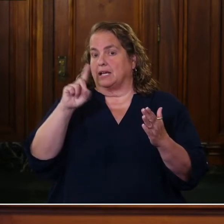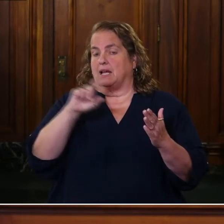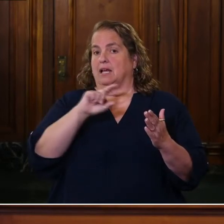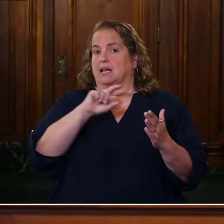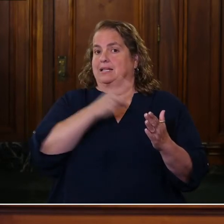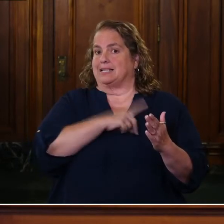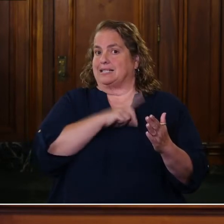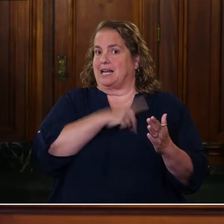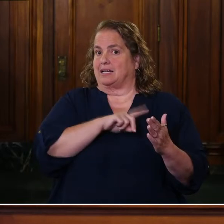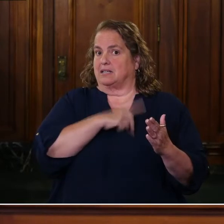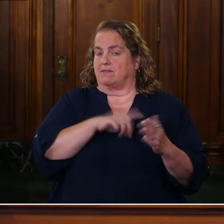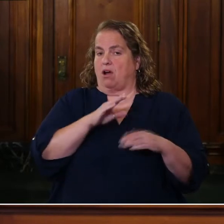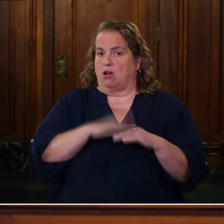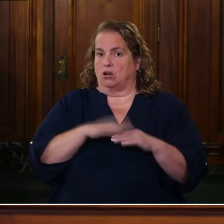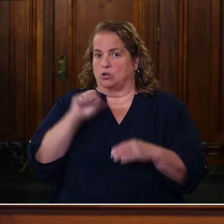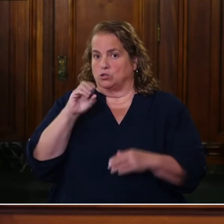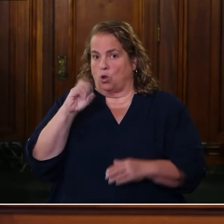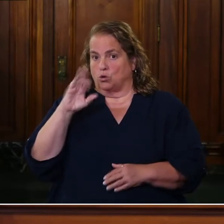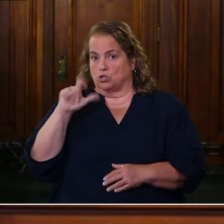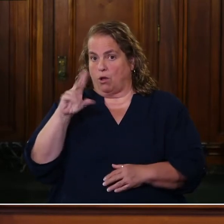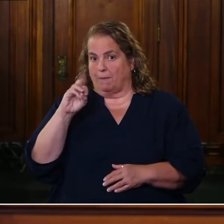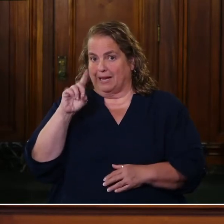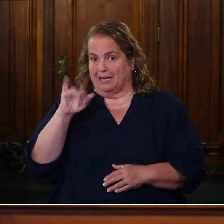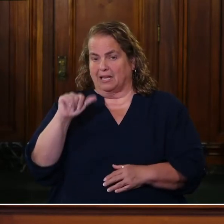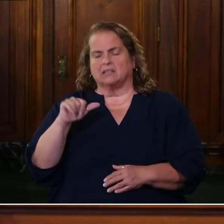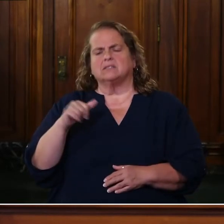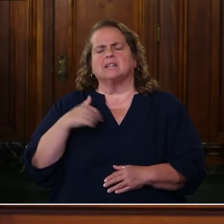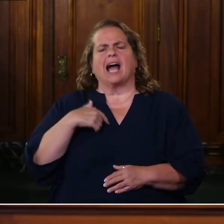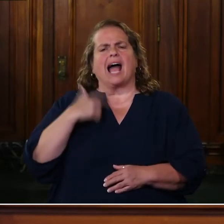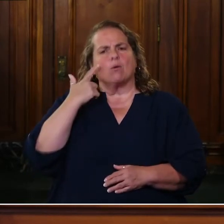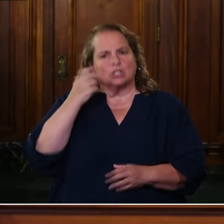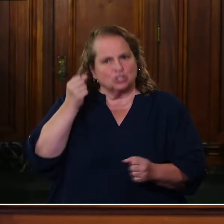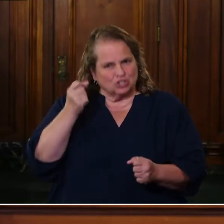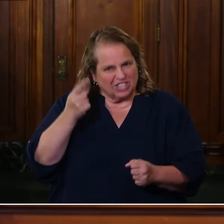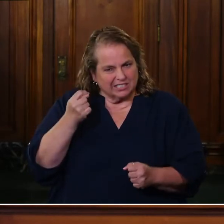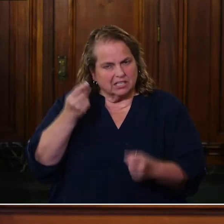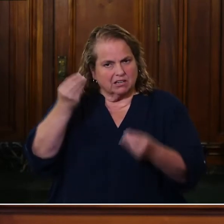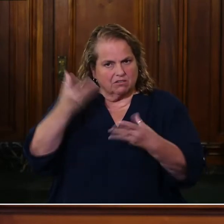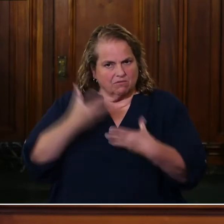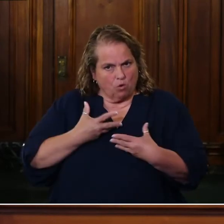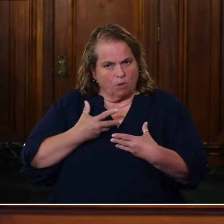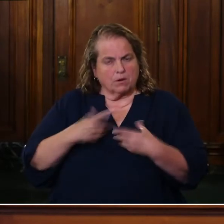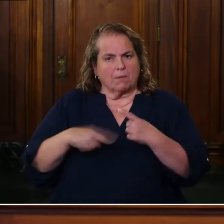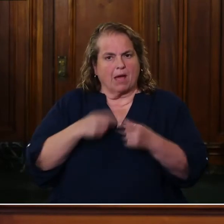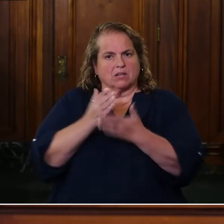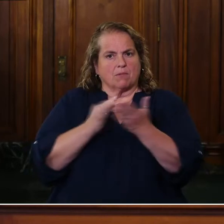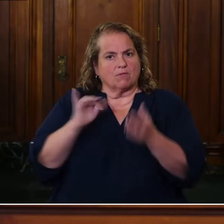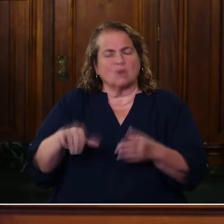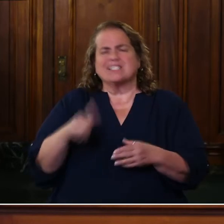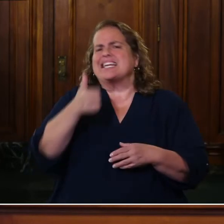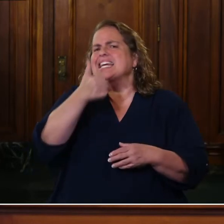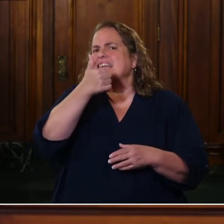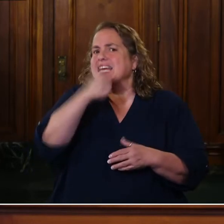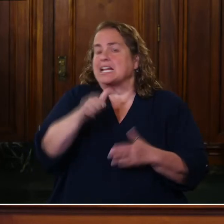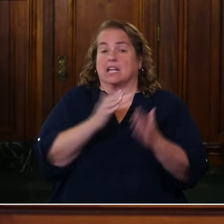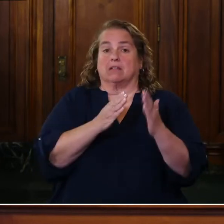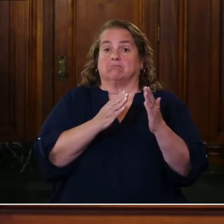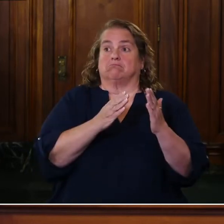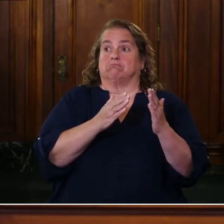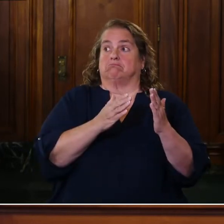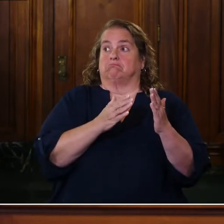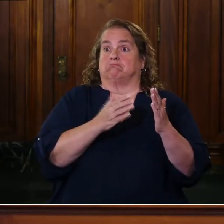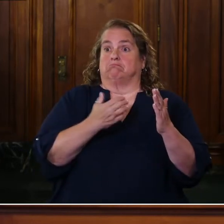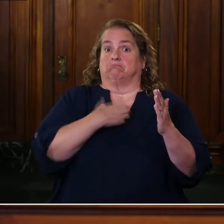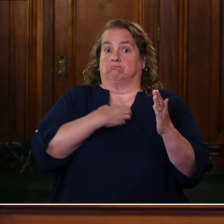I've just been informed about some of those, any allegation of sexual harassment